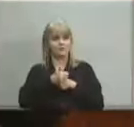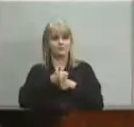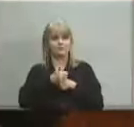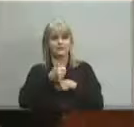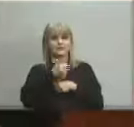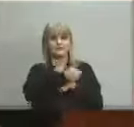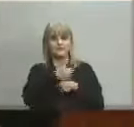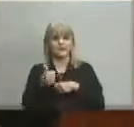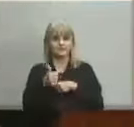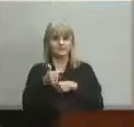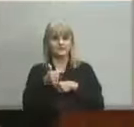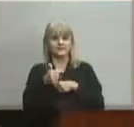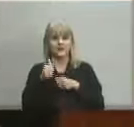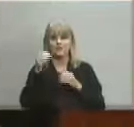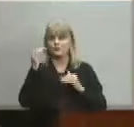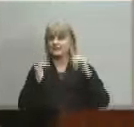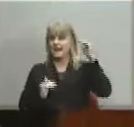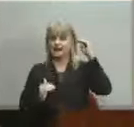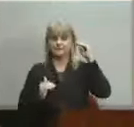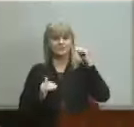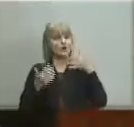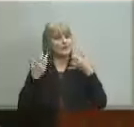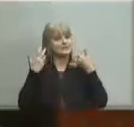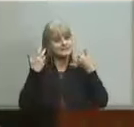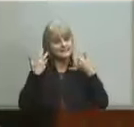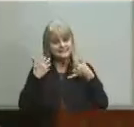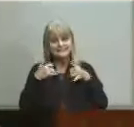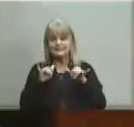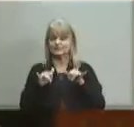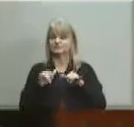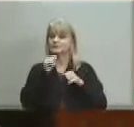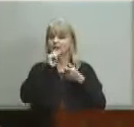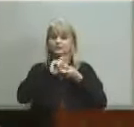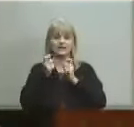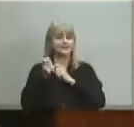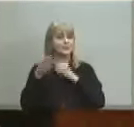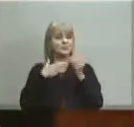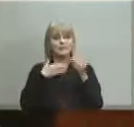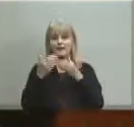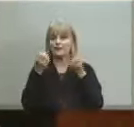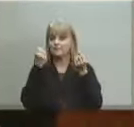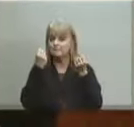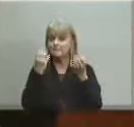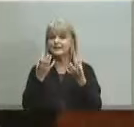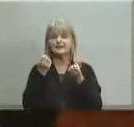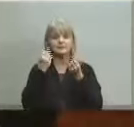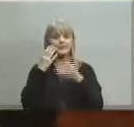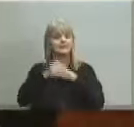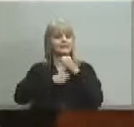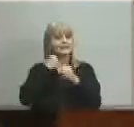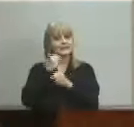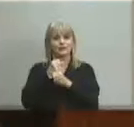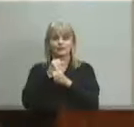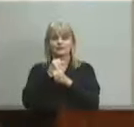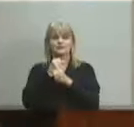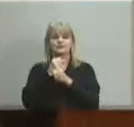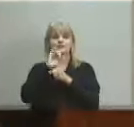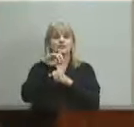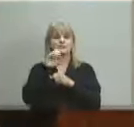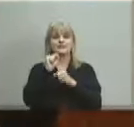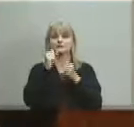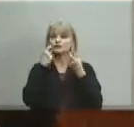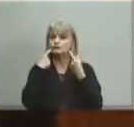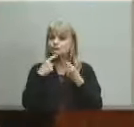these gaps remain essentially unchanged in spite of decades of effort by jcps to achieve